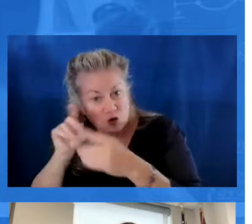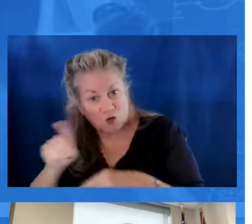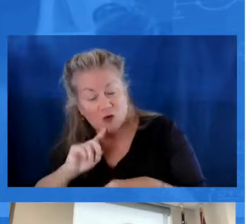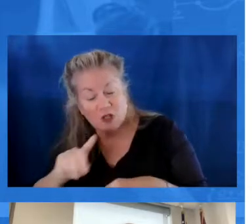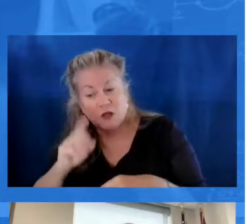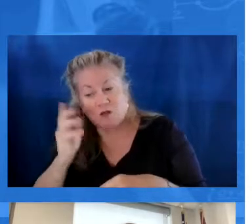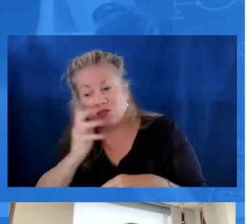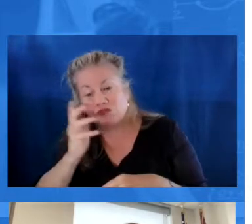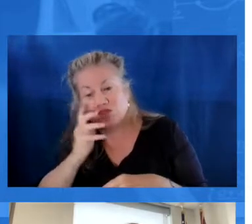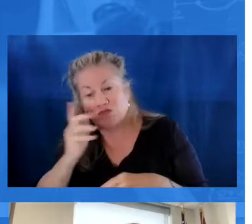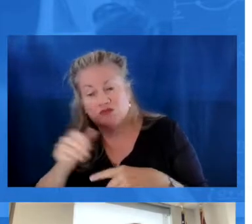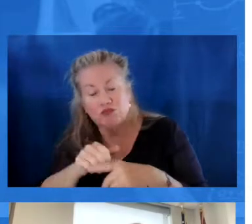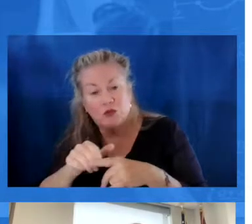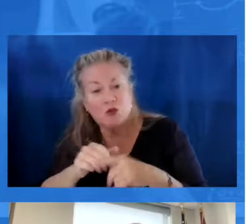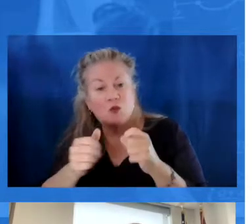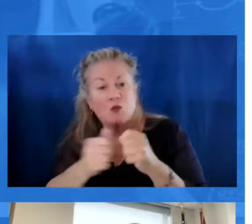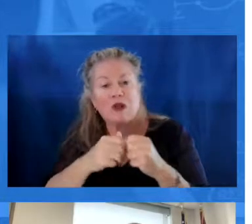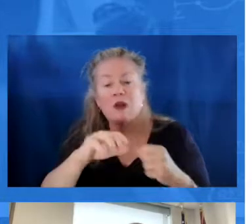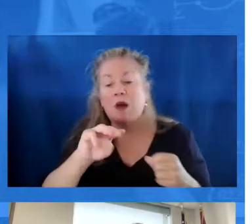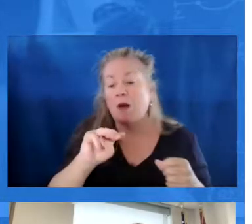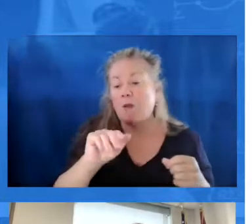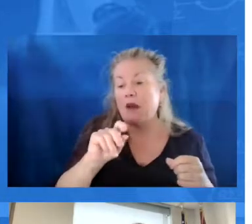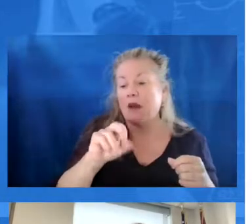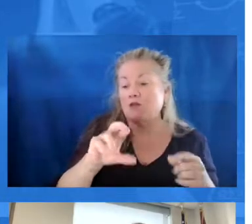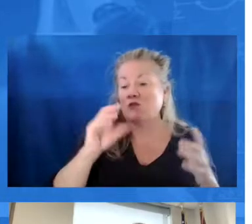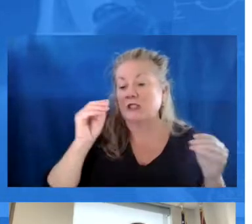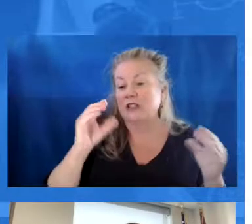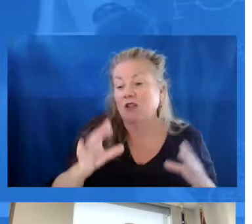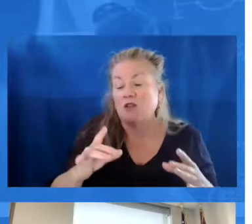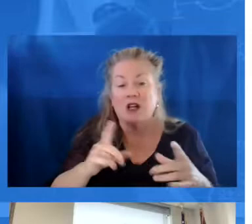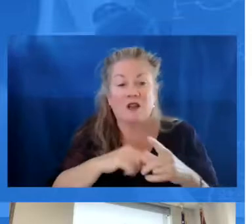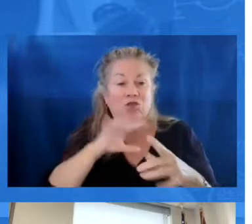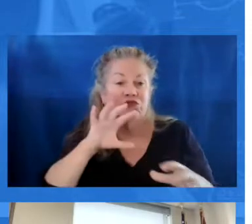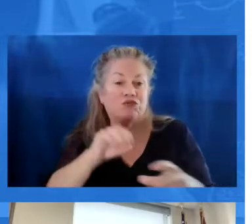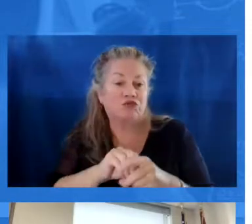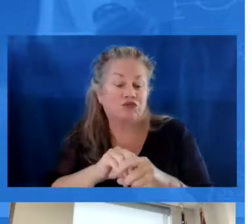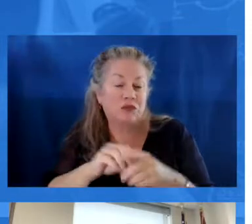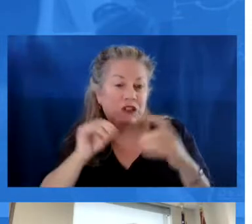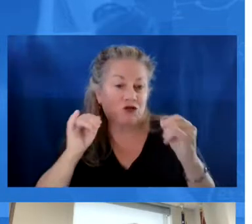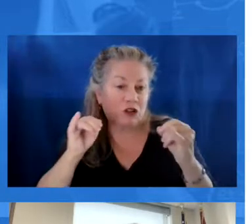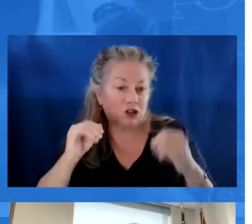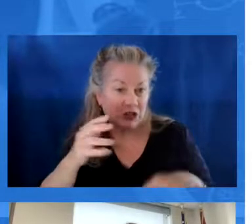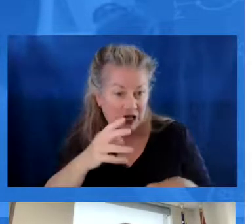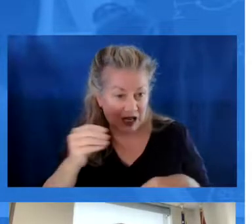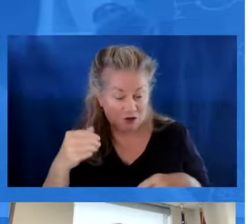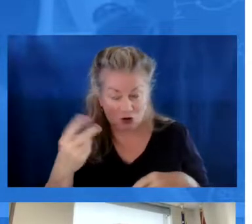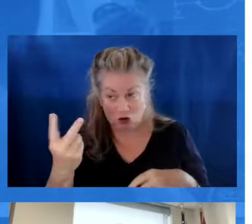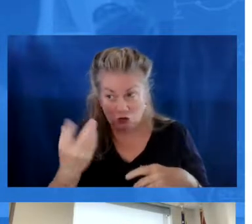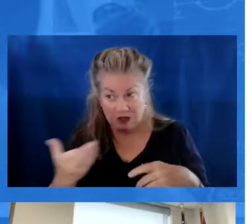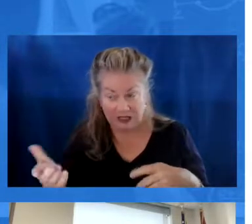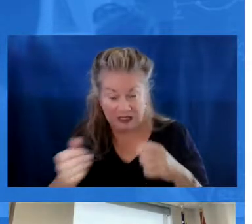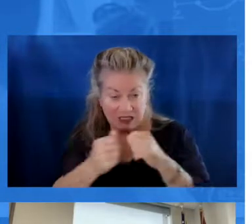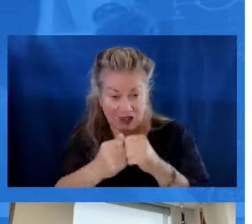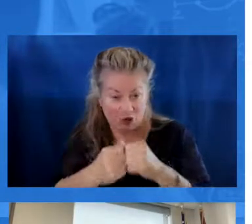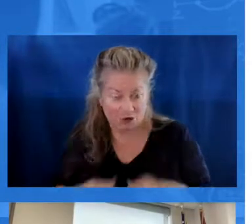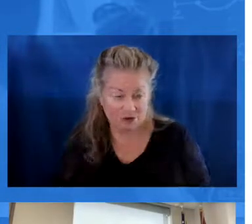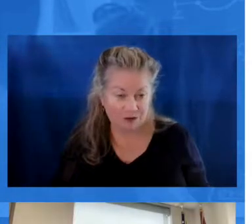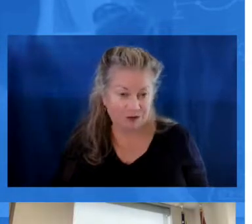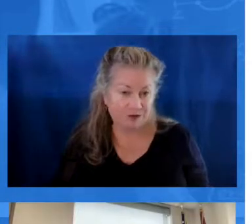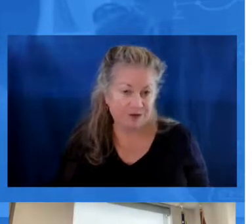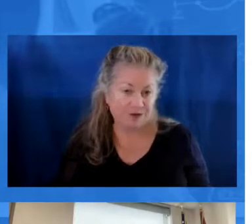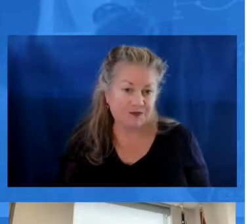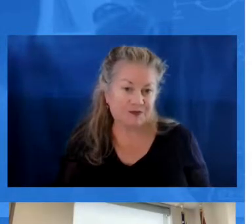they're learning these really incredible practices under one of our master teachers, and then they're able to engage in that instruction and put those two things together.